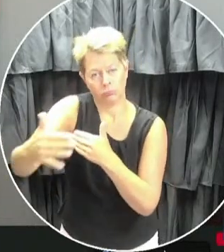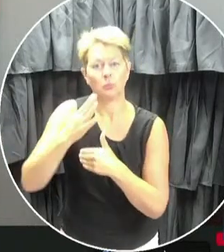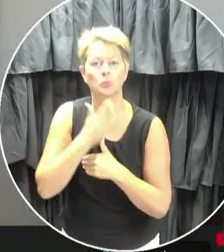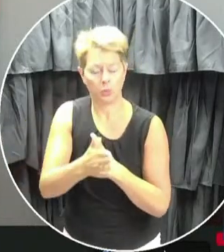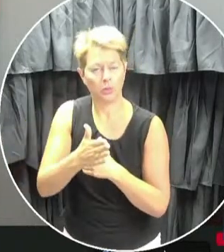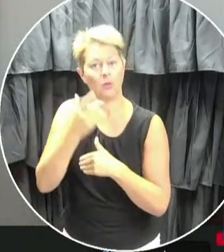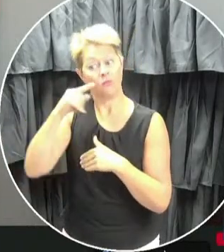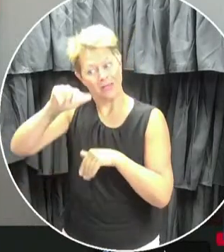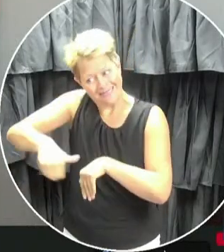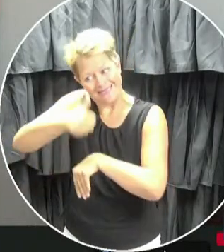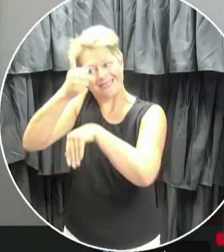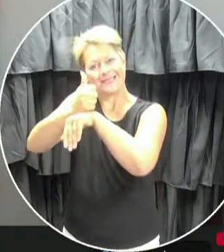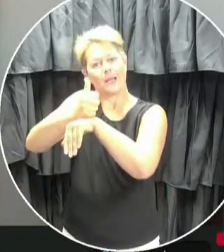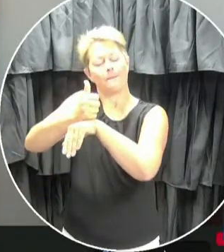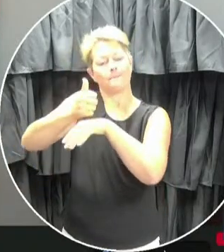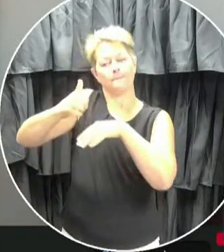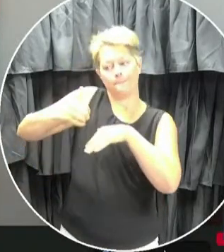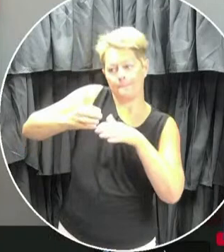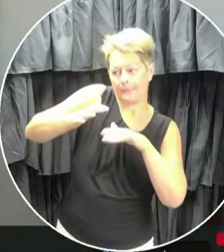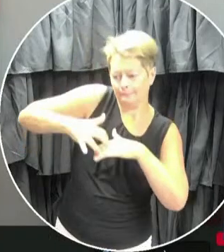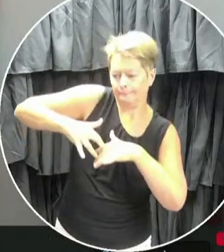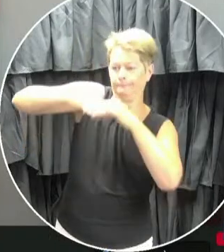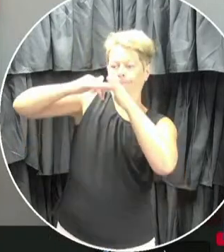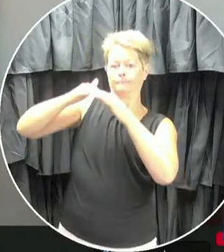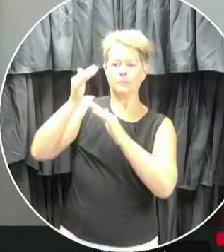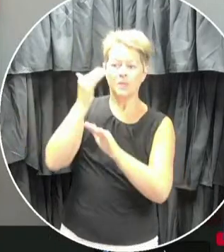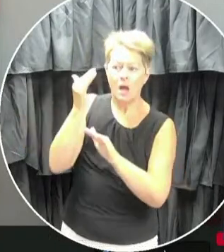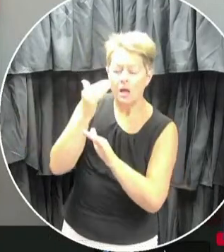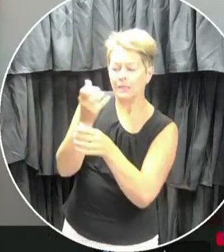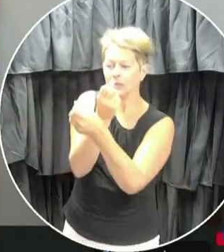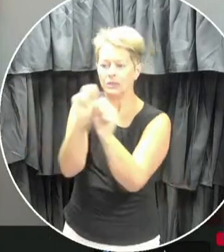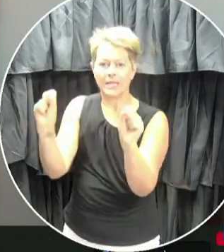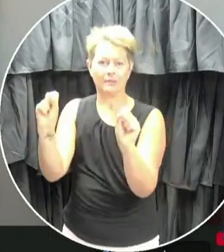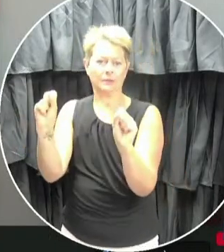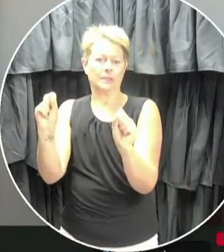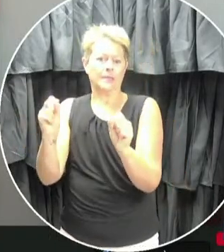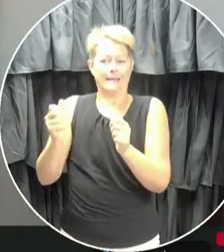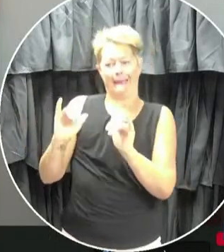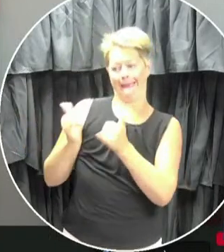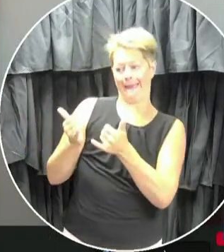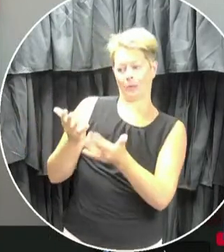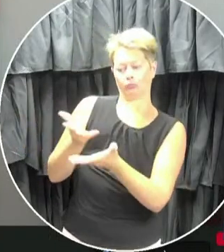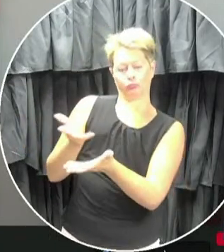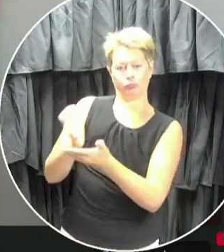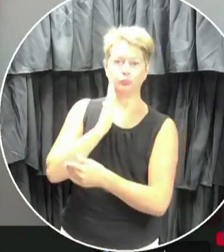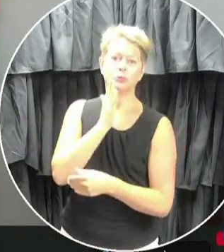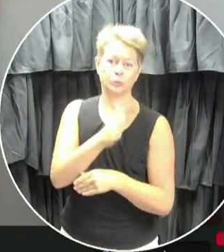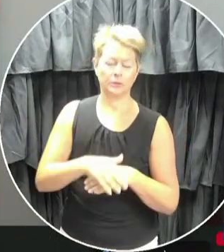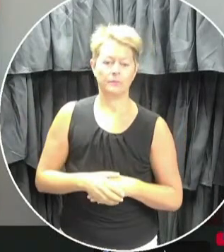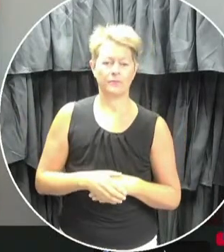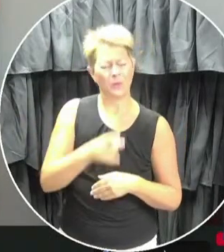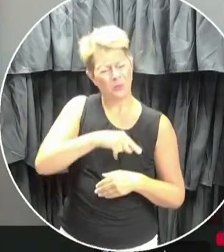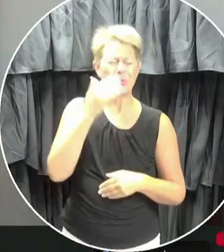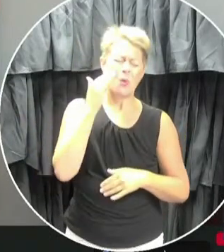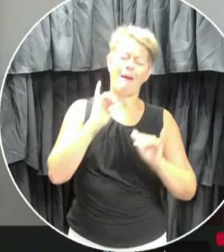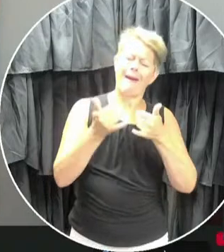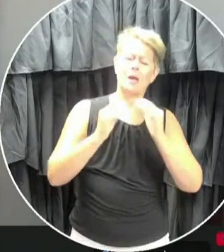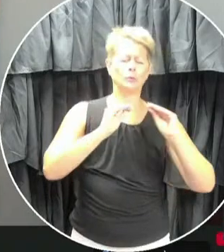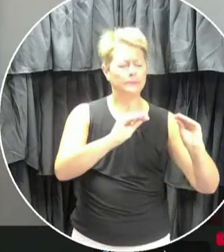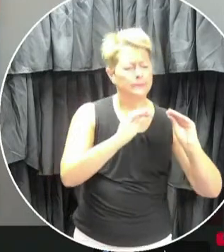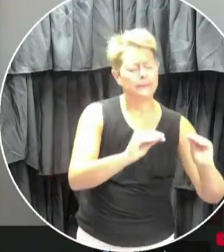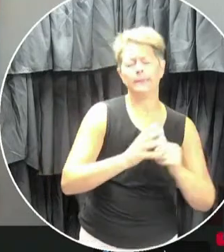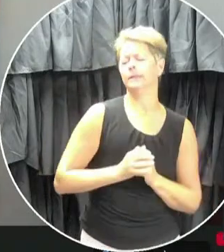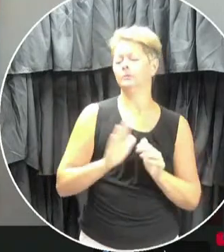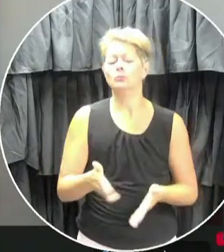implement that knowledge or implement those safety measures in the best way possible. We know how to teach. We know how to provide learning